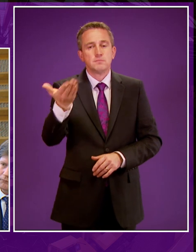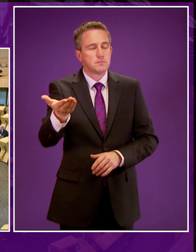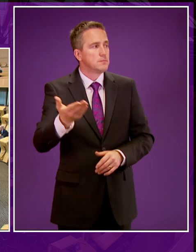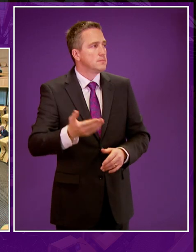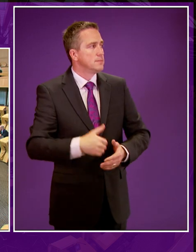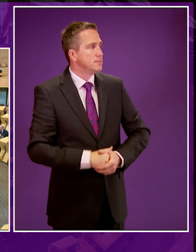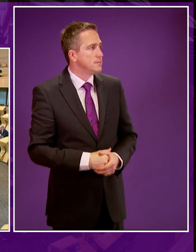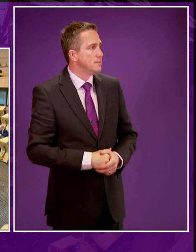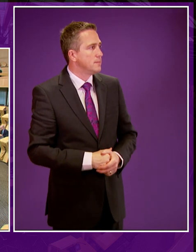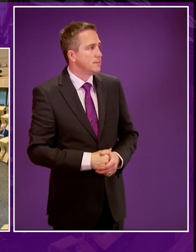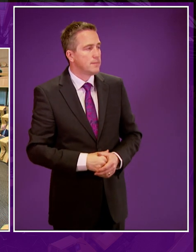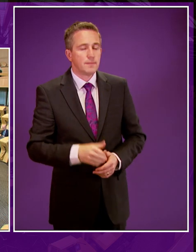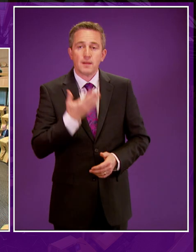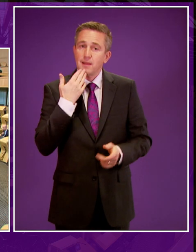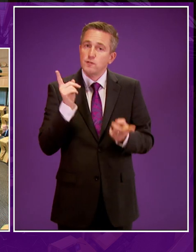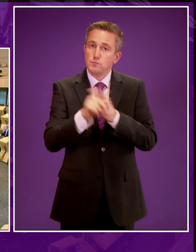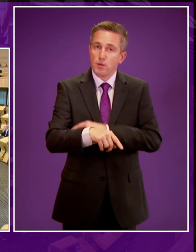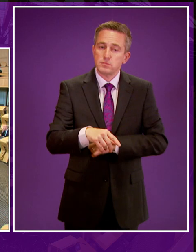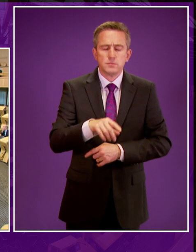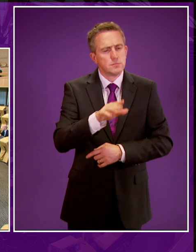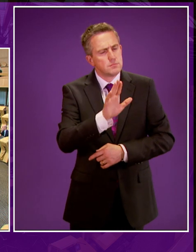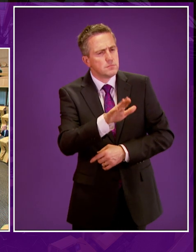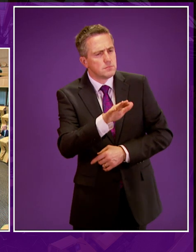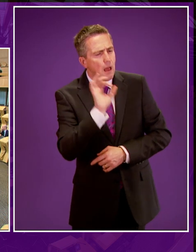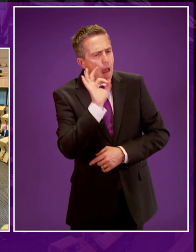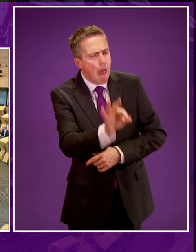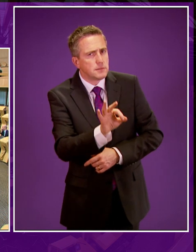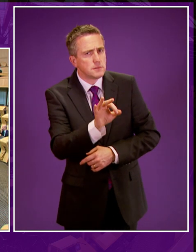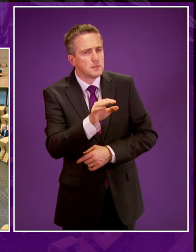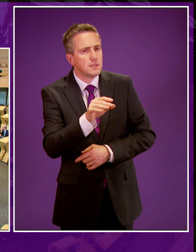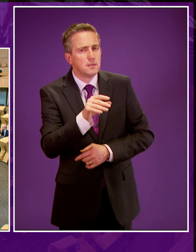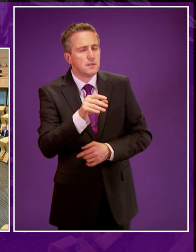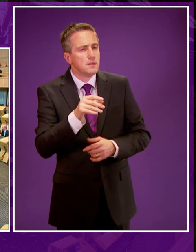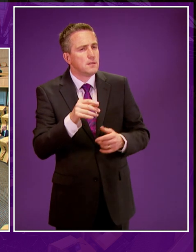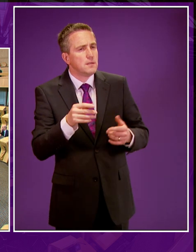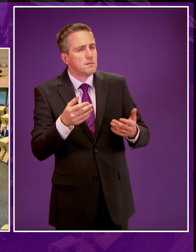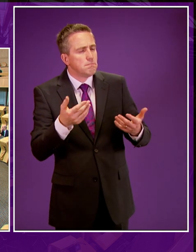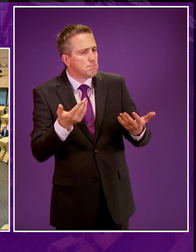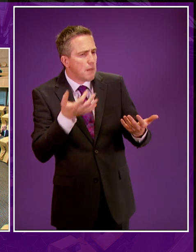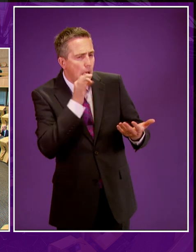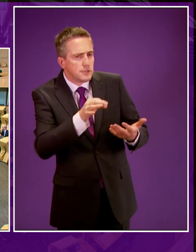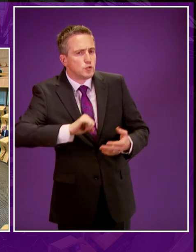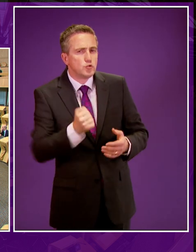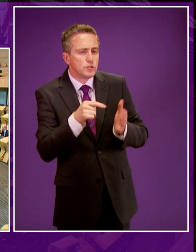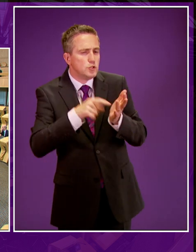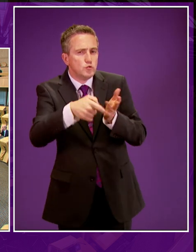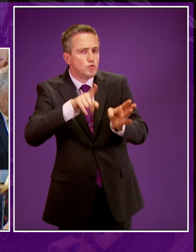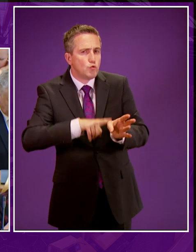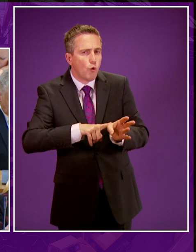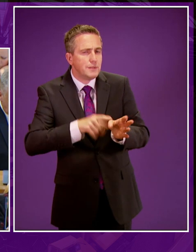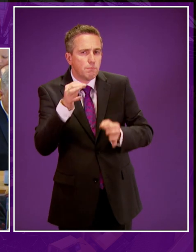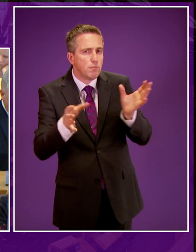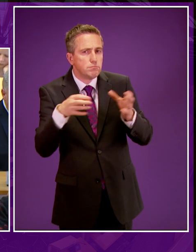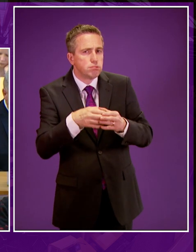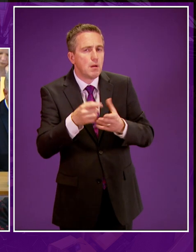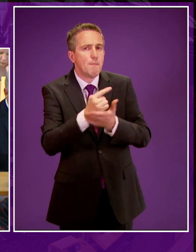Beamish. Could the member possibly indicate what the Scottish Tory party position is